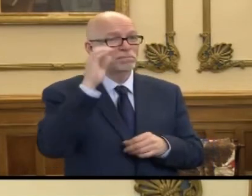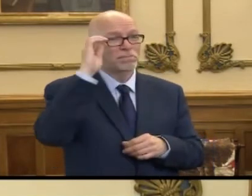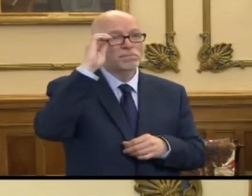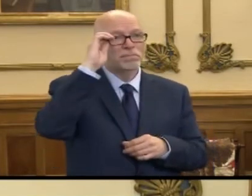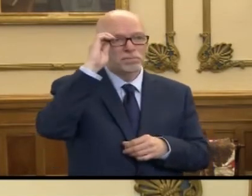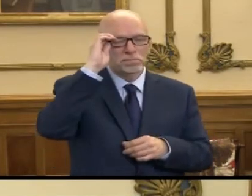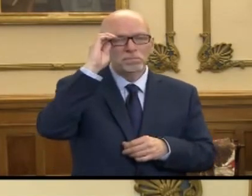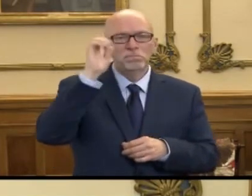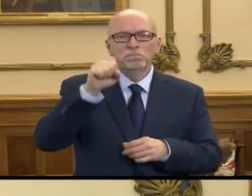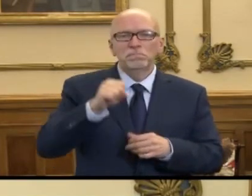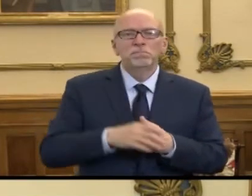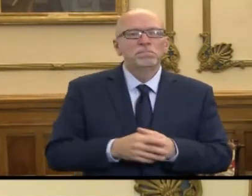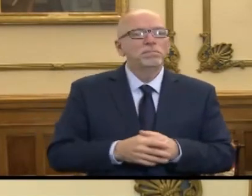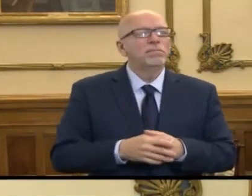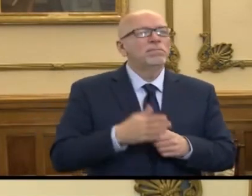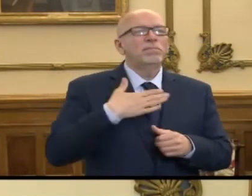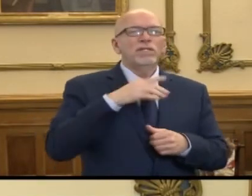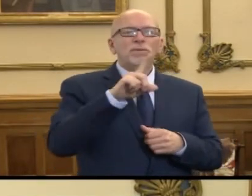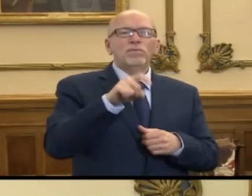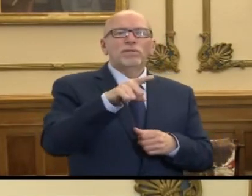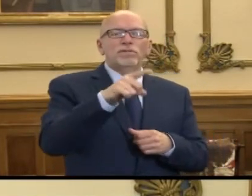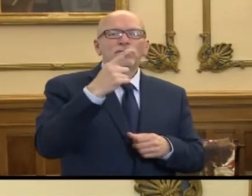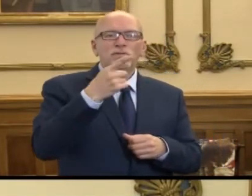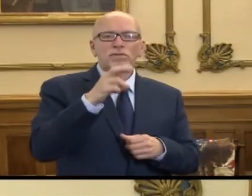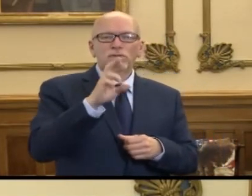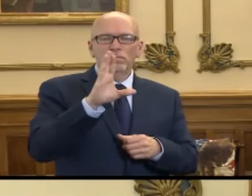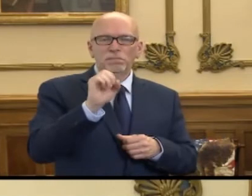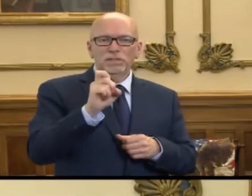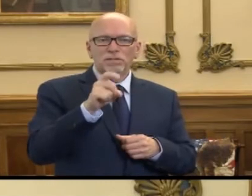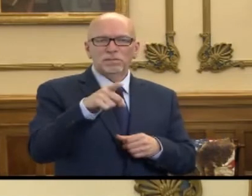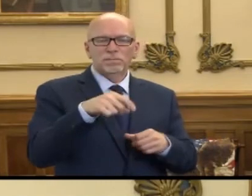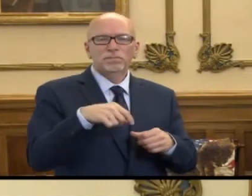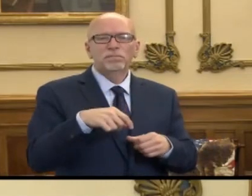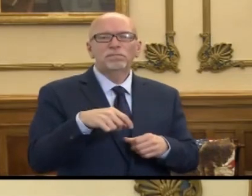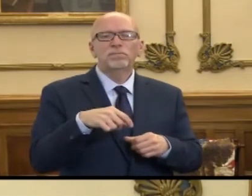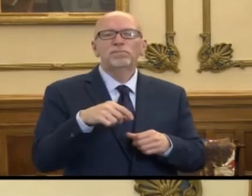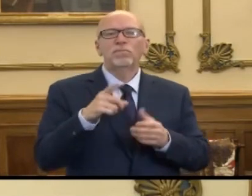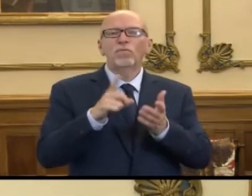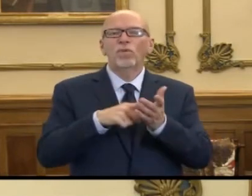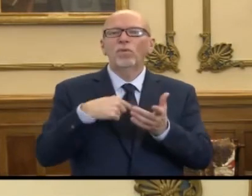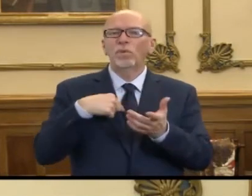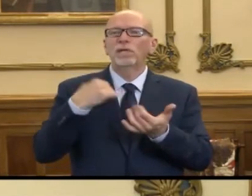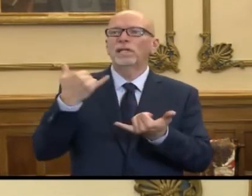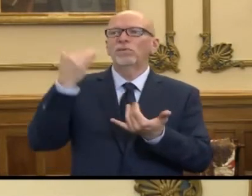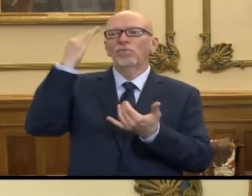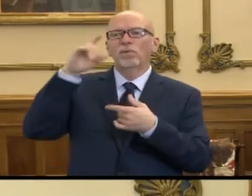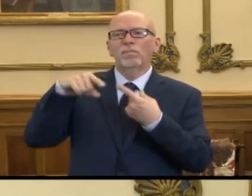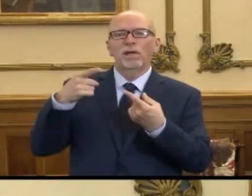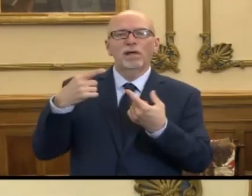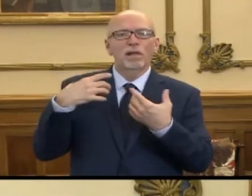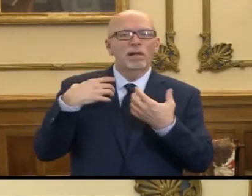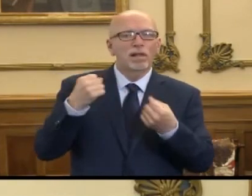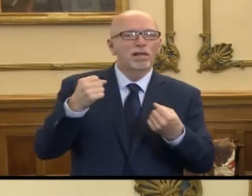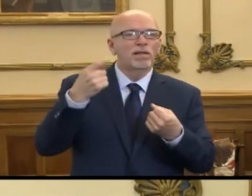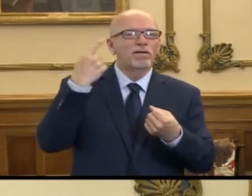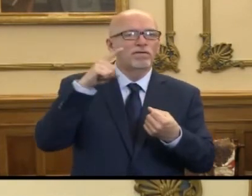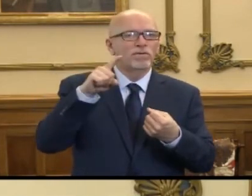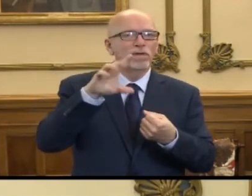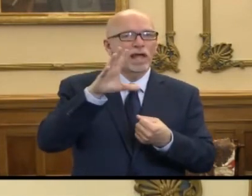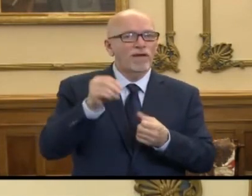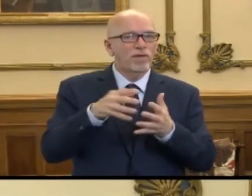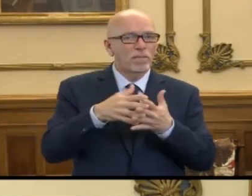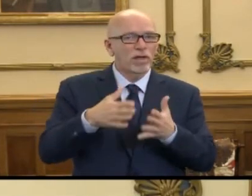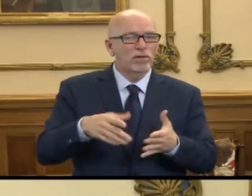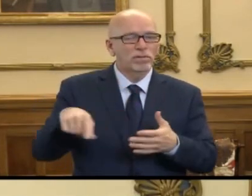can. Thank you. My question is for Dr. Box. Given what we know about health disparities, especially for African Americans,